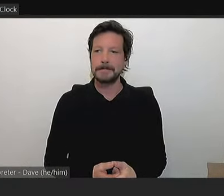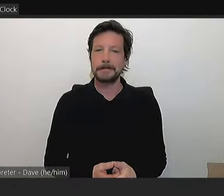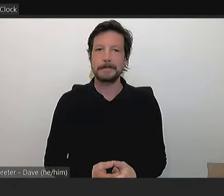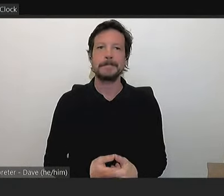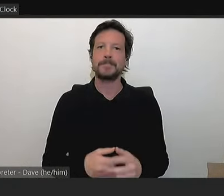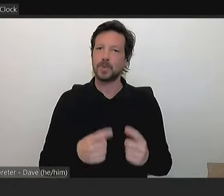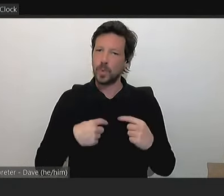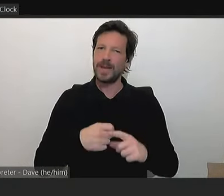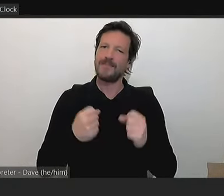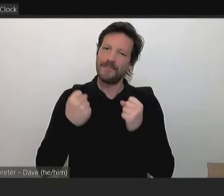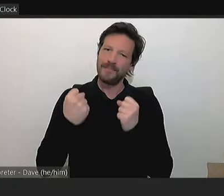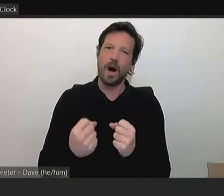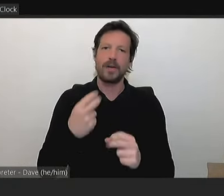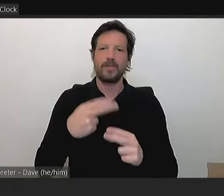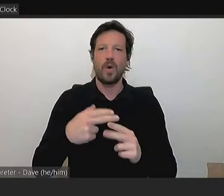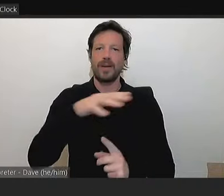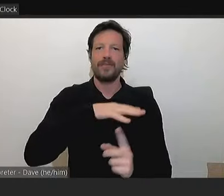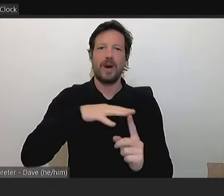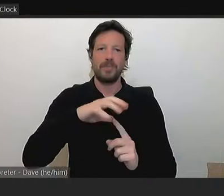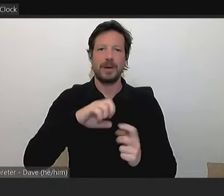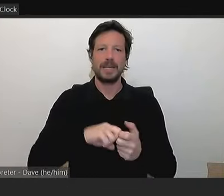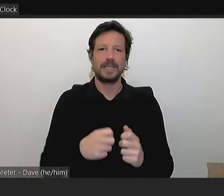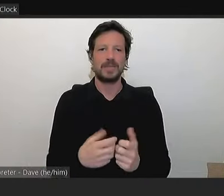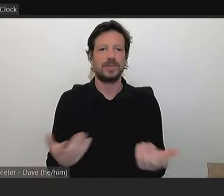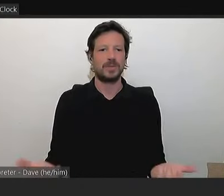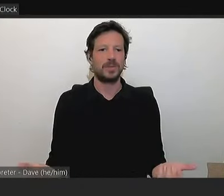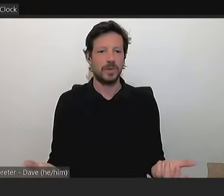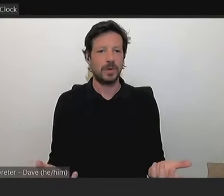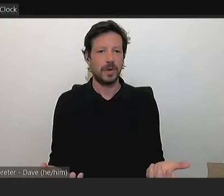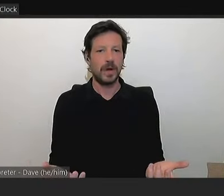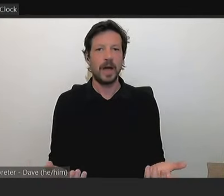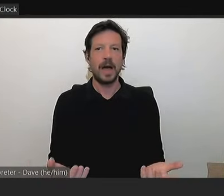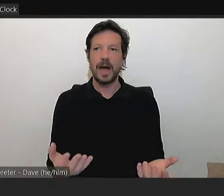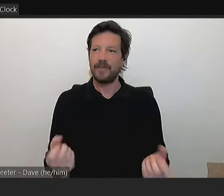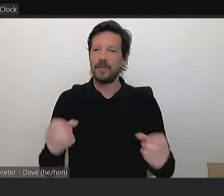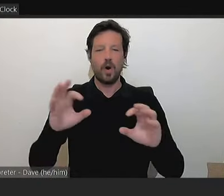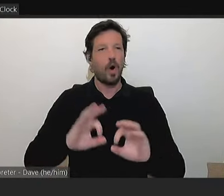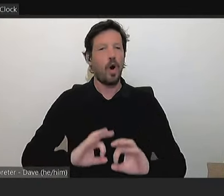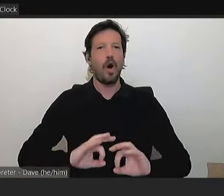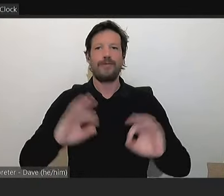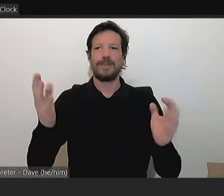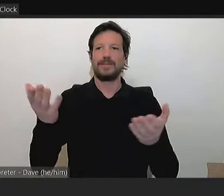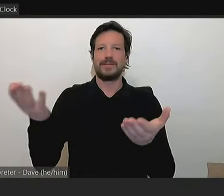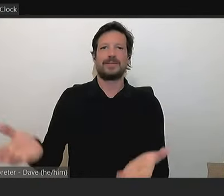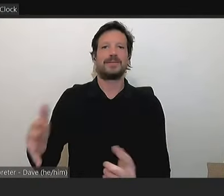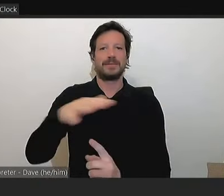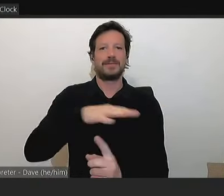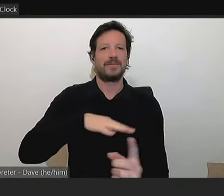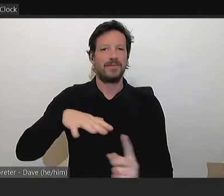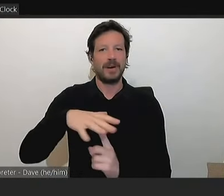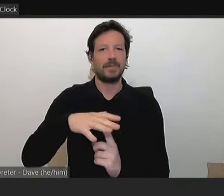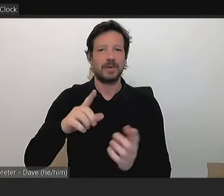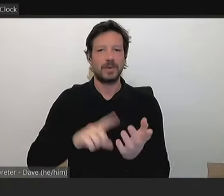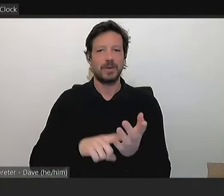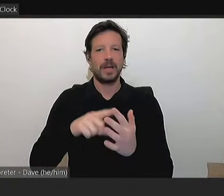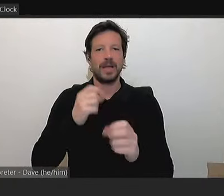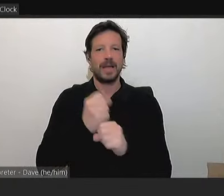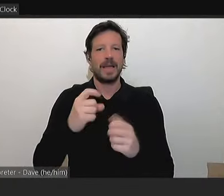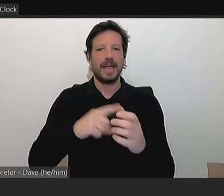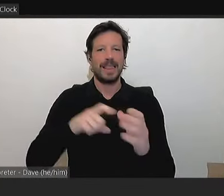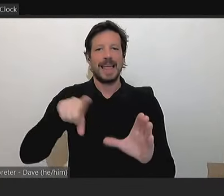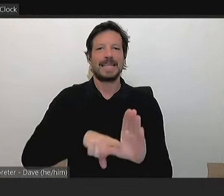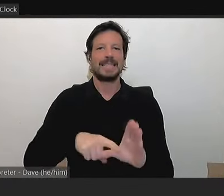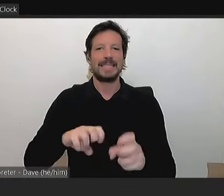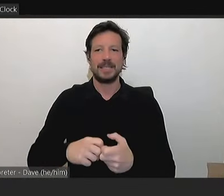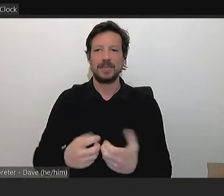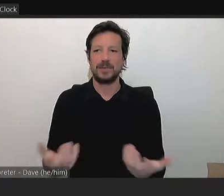environmental issues. Here we have clear environmental legacy issue, and we're not addressing